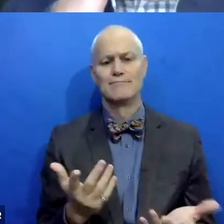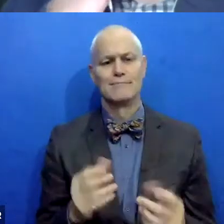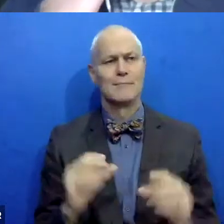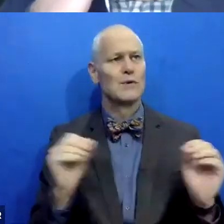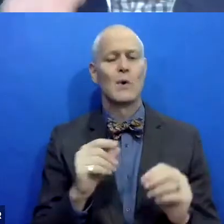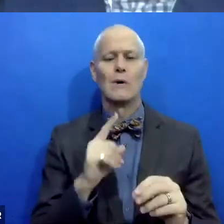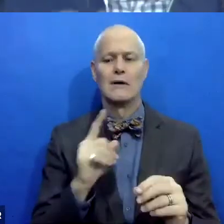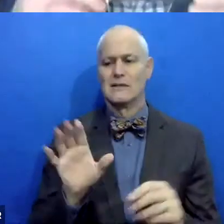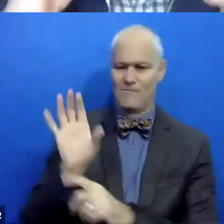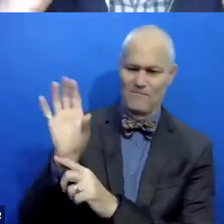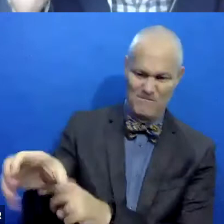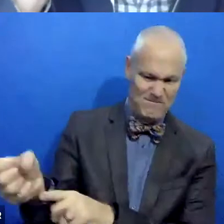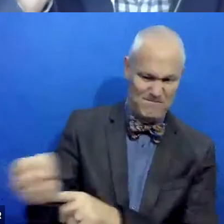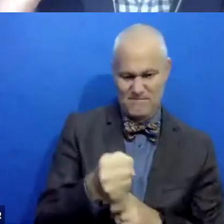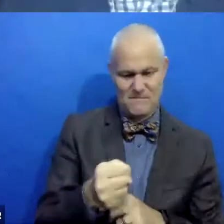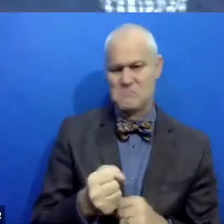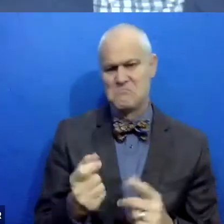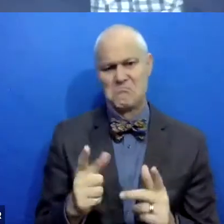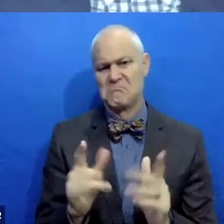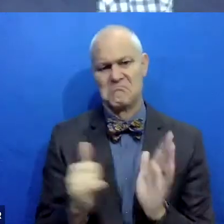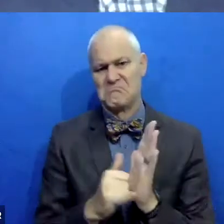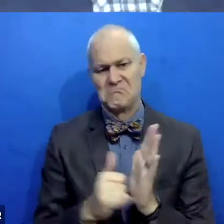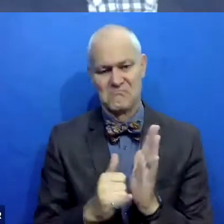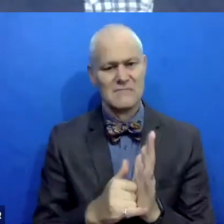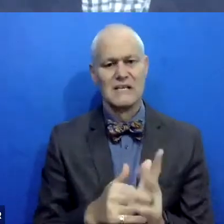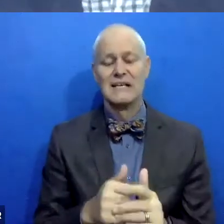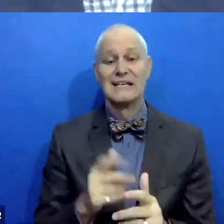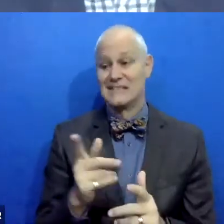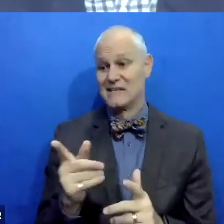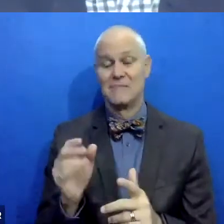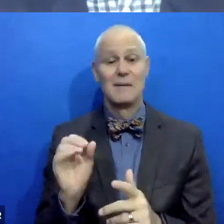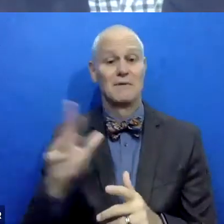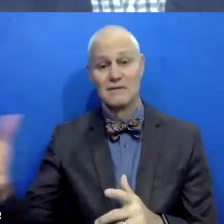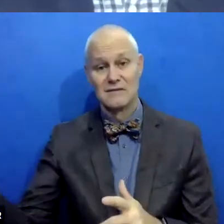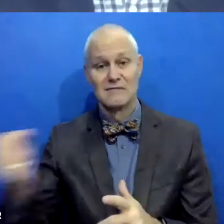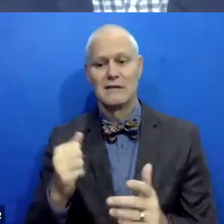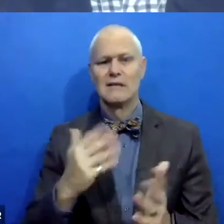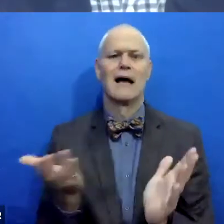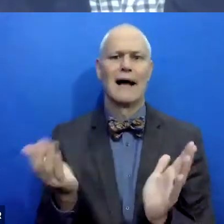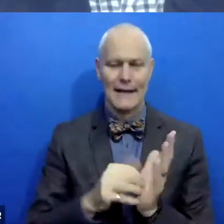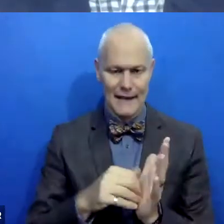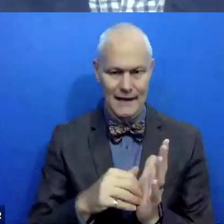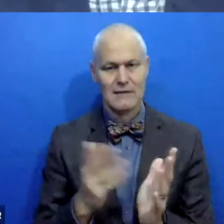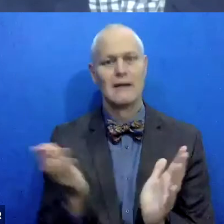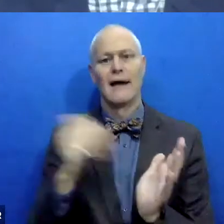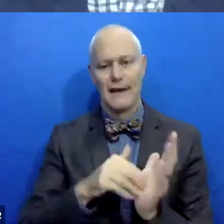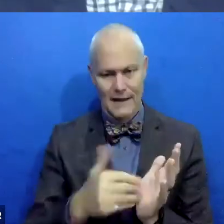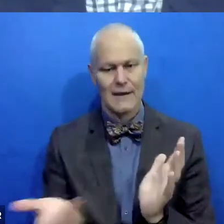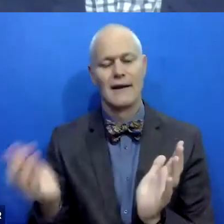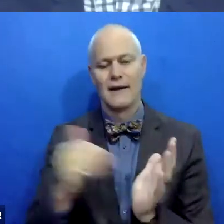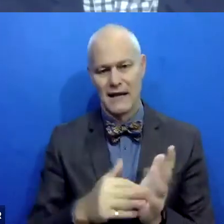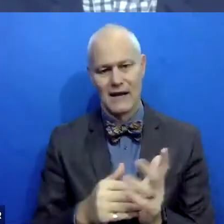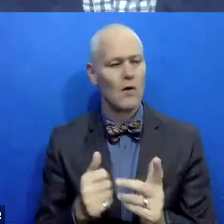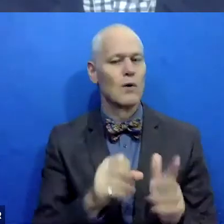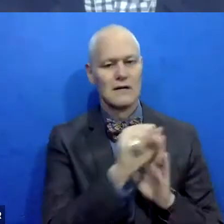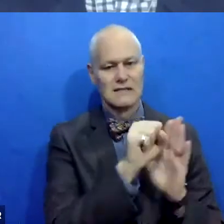no way to coerce people. Uh, you know, we see this from recidivism rights. We see this whether or not it's systems aligned or not. Um, and